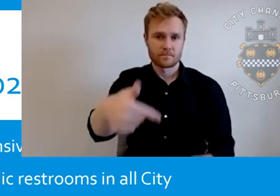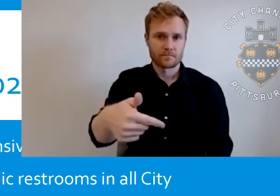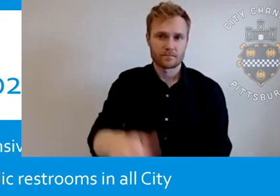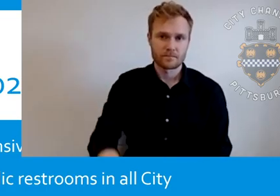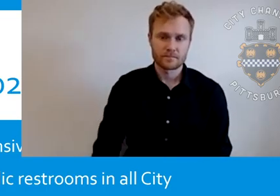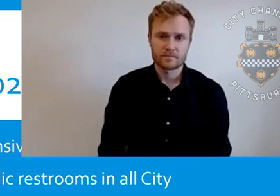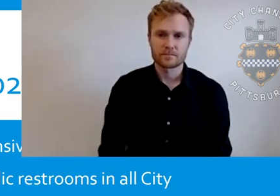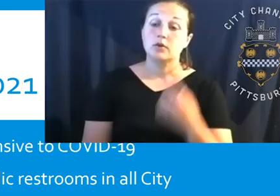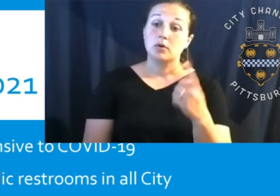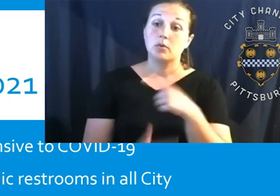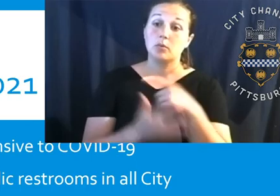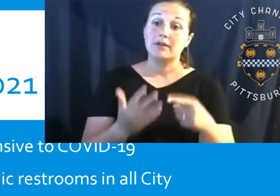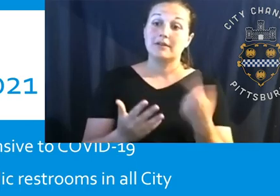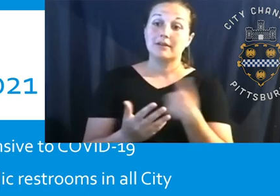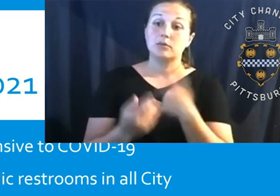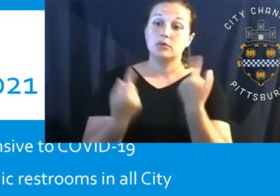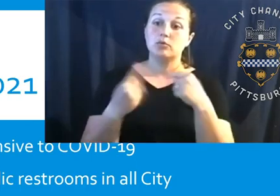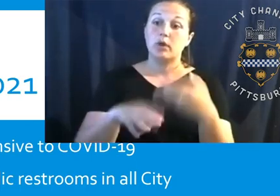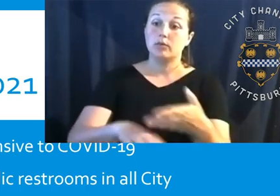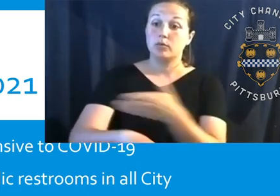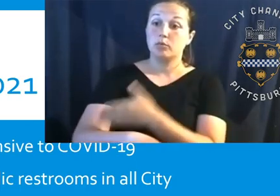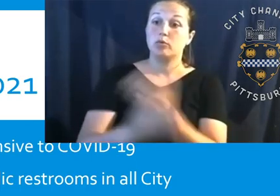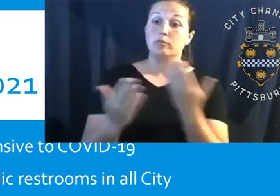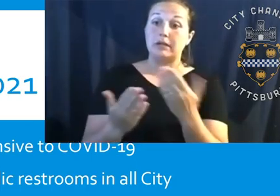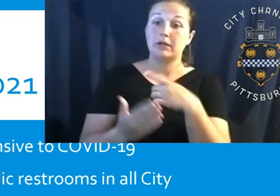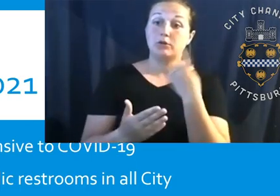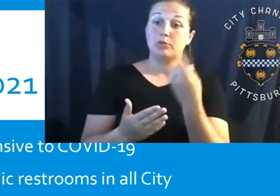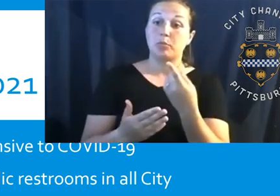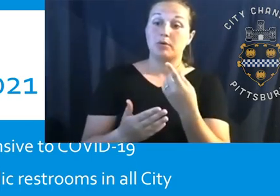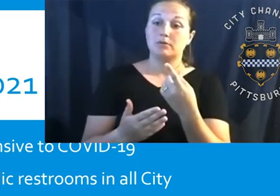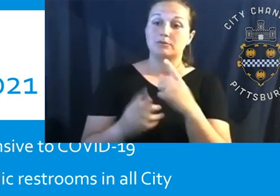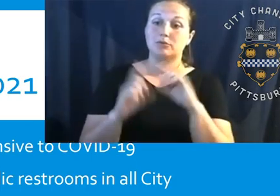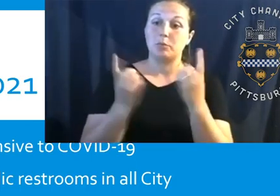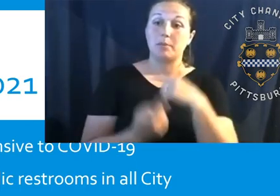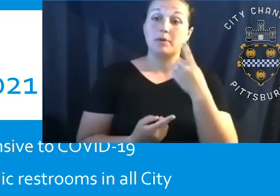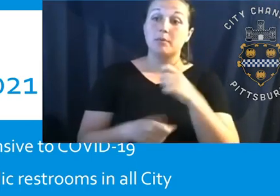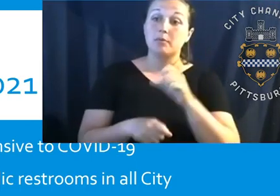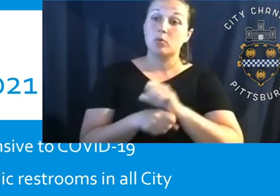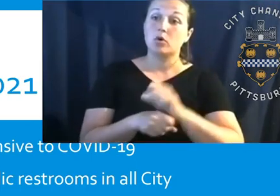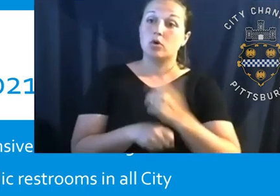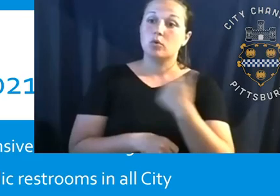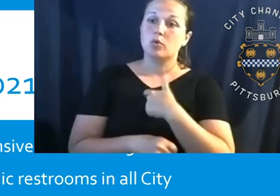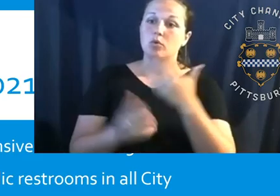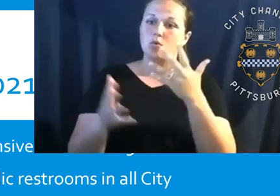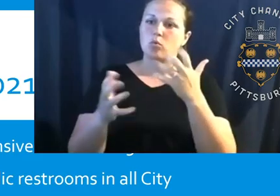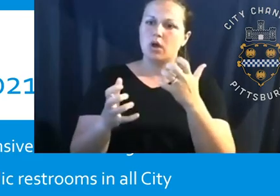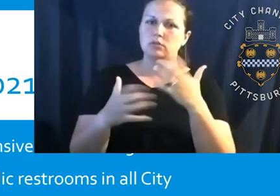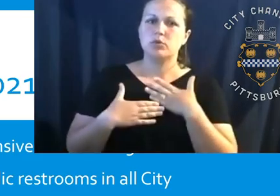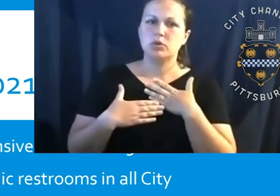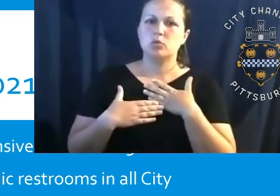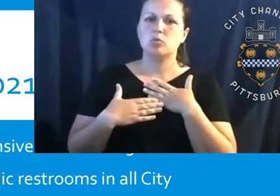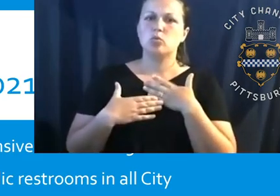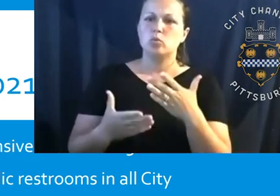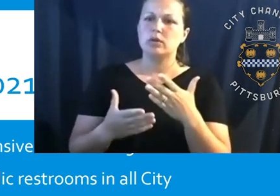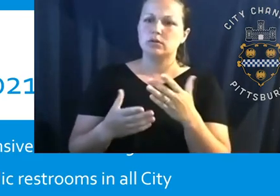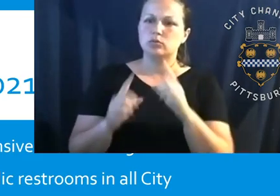in the department of public works is just being, um, responsive to new situations and changing. I mean, we're all experiencing the effects of